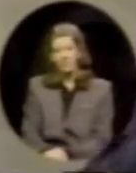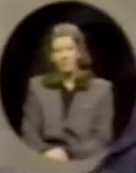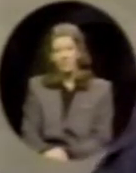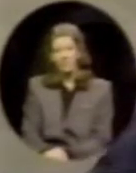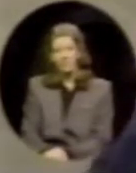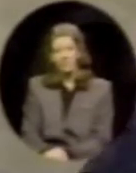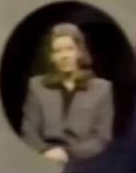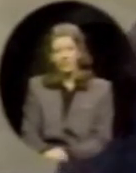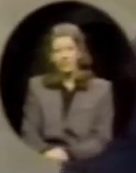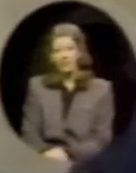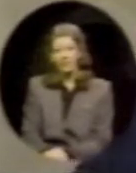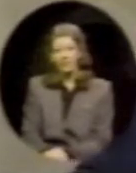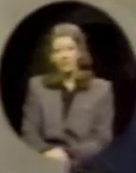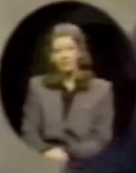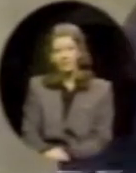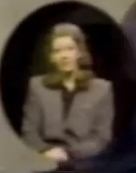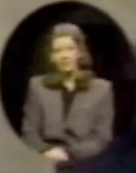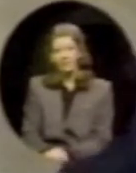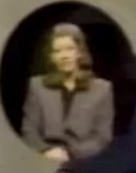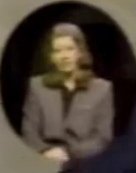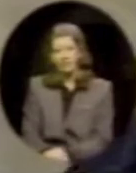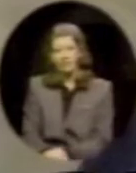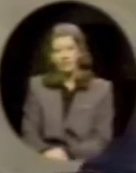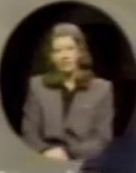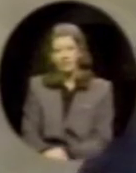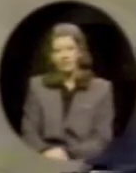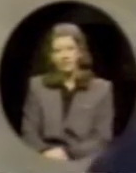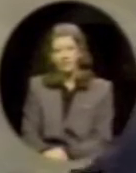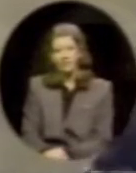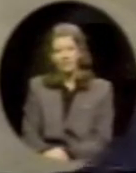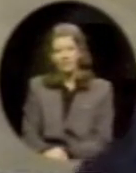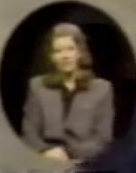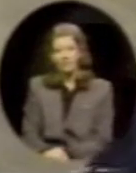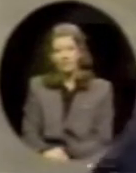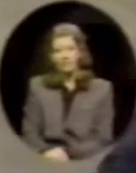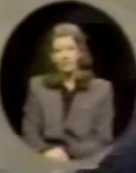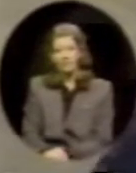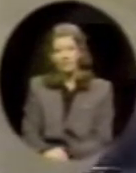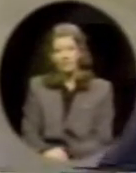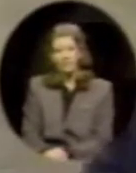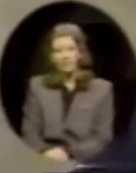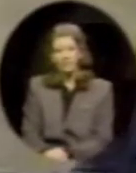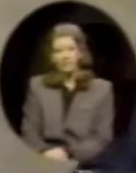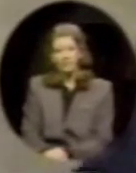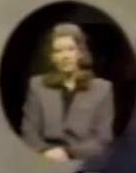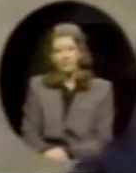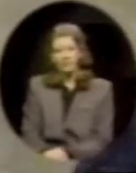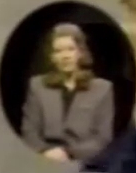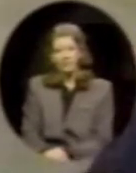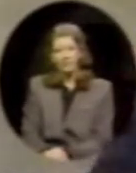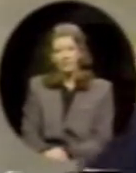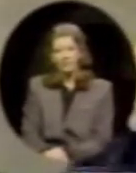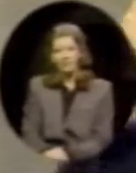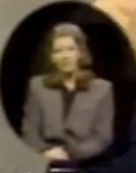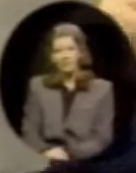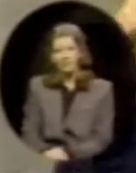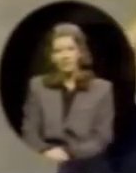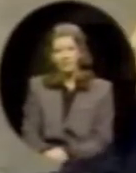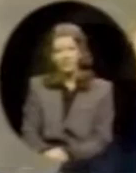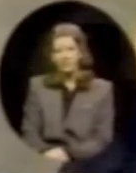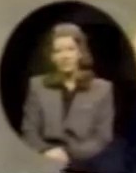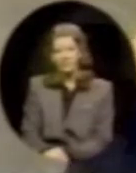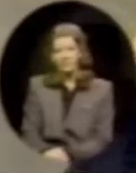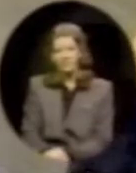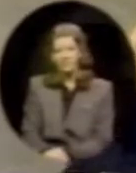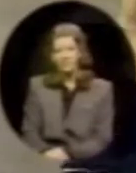I went to Gallaudet last night after a brief press conference when my appointment was announced,